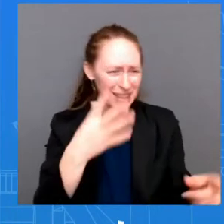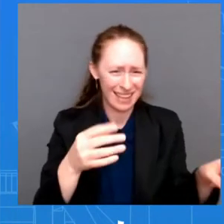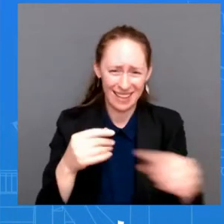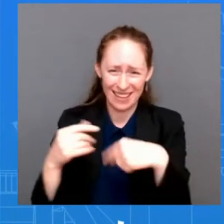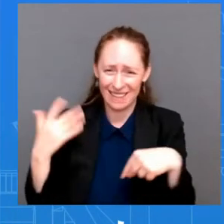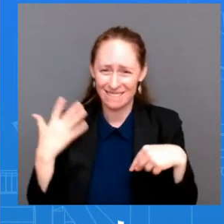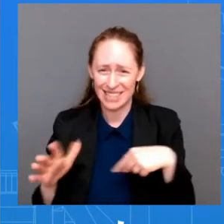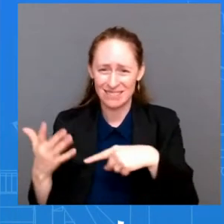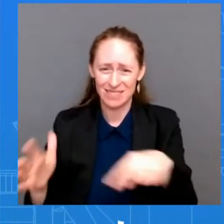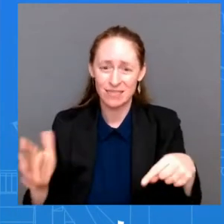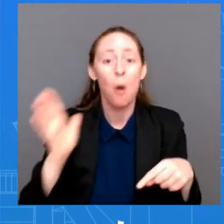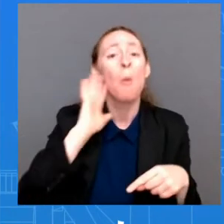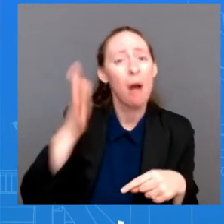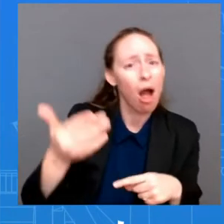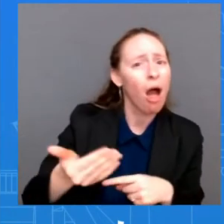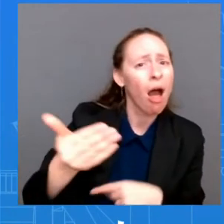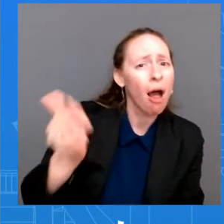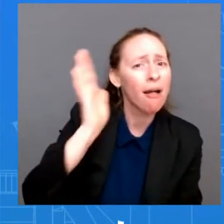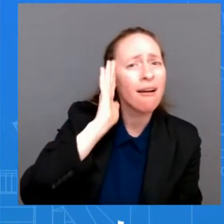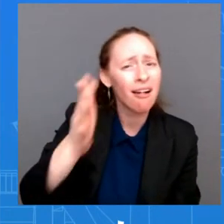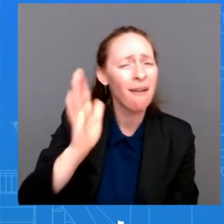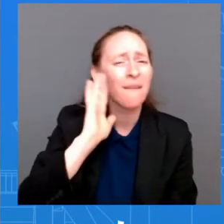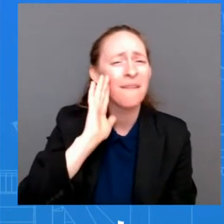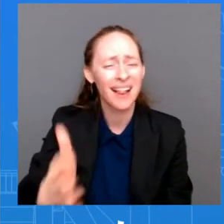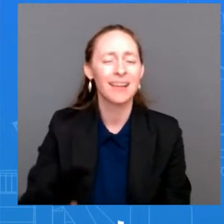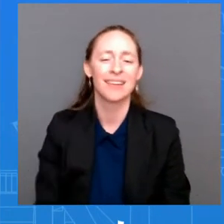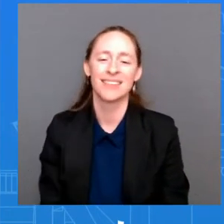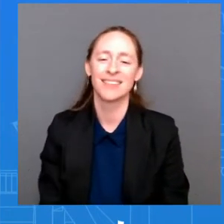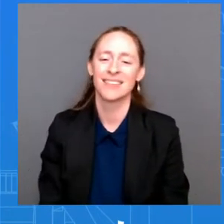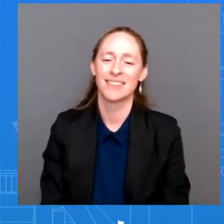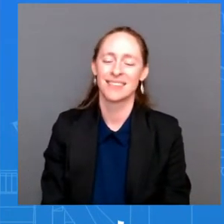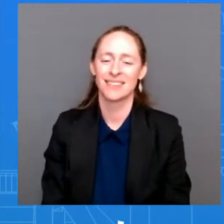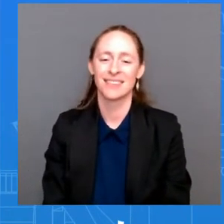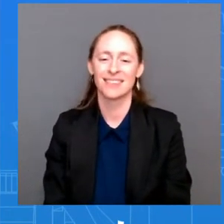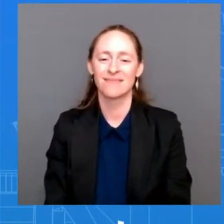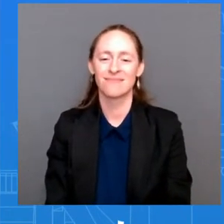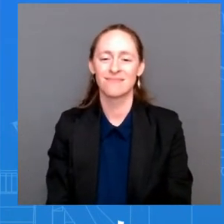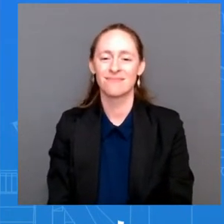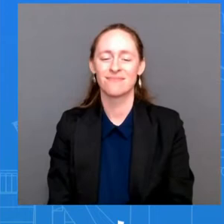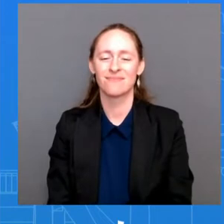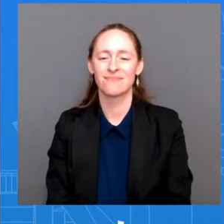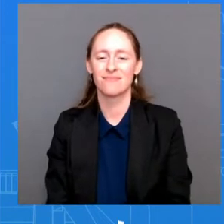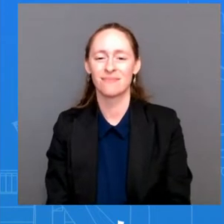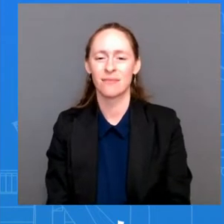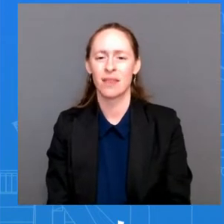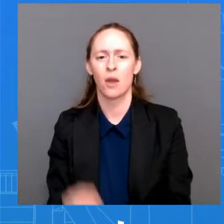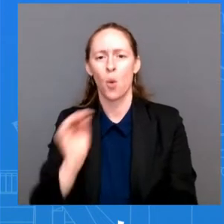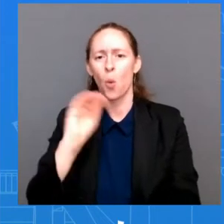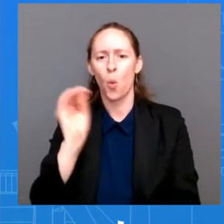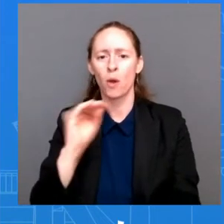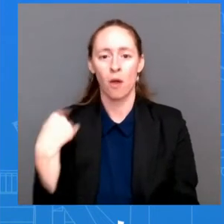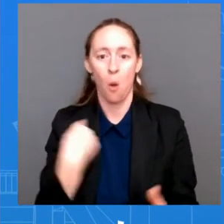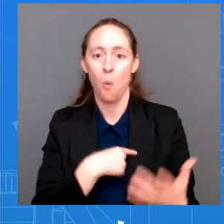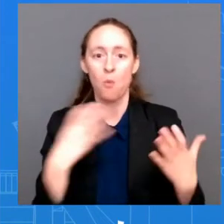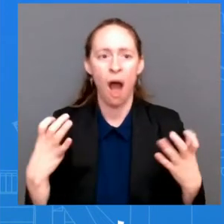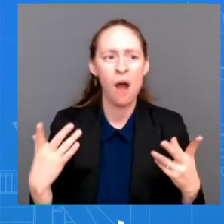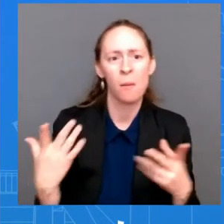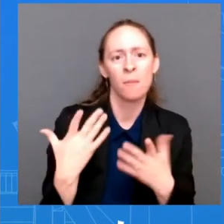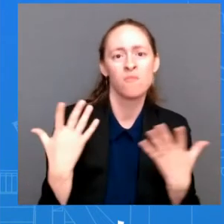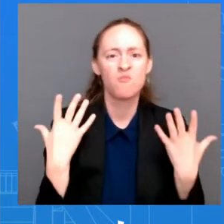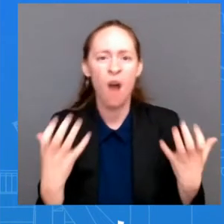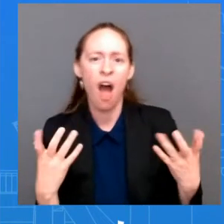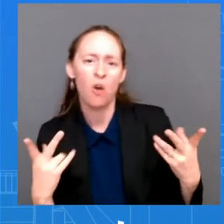We have no interest, as I said in my opening statement, of increasing tensions here. We have no interest in changing